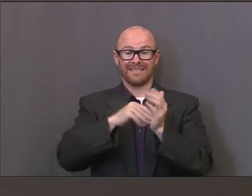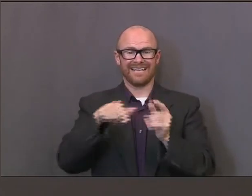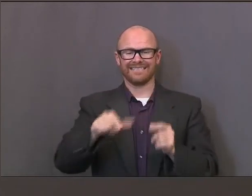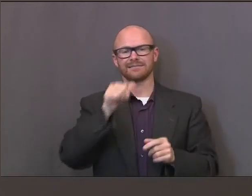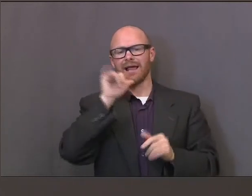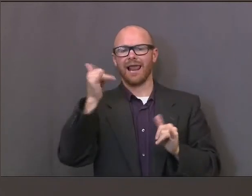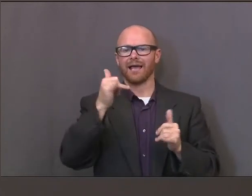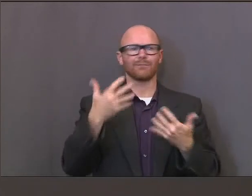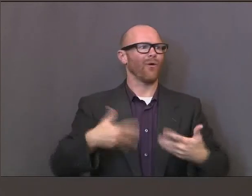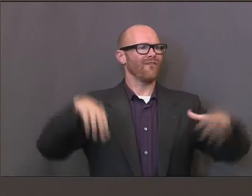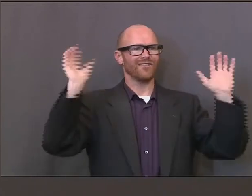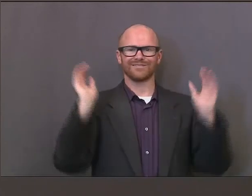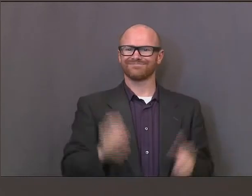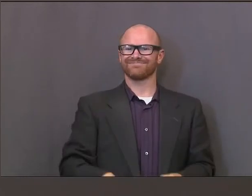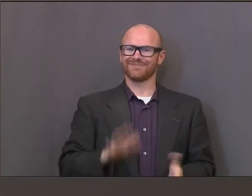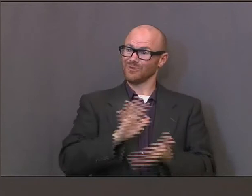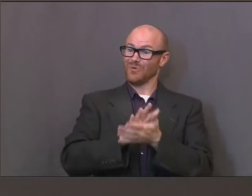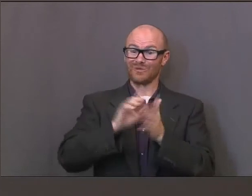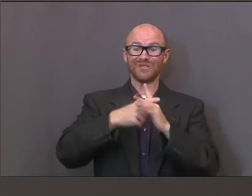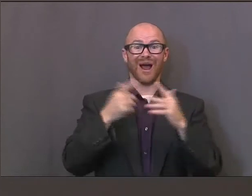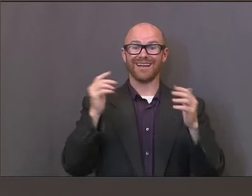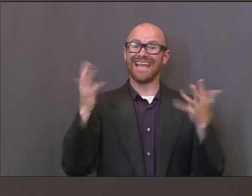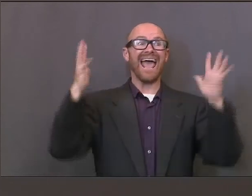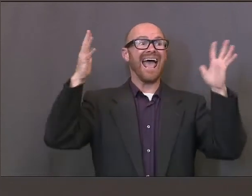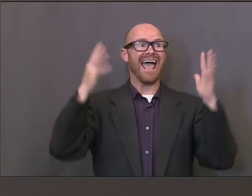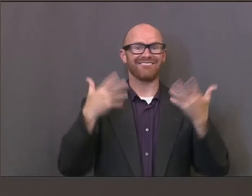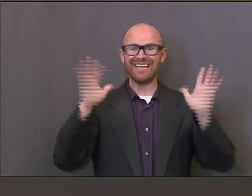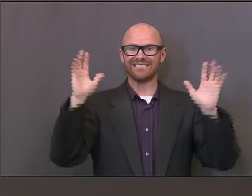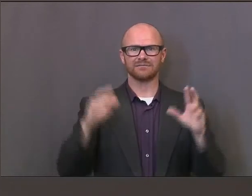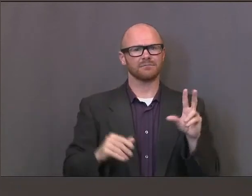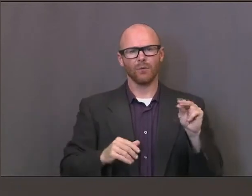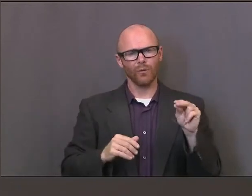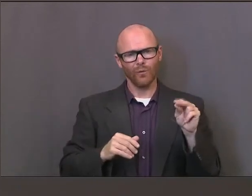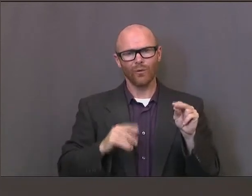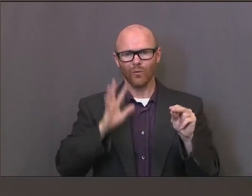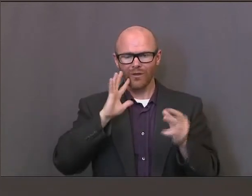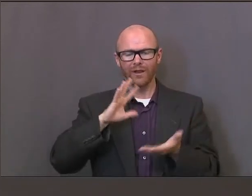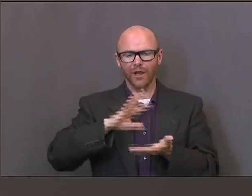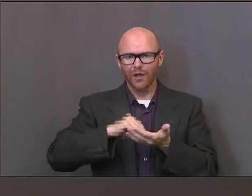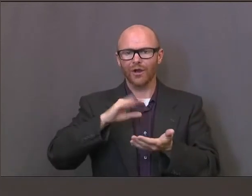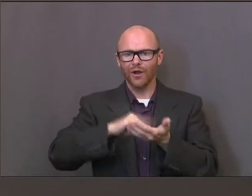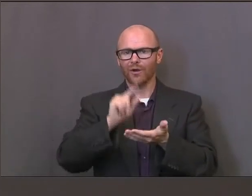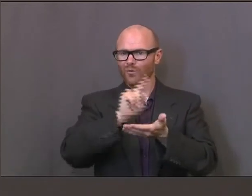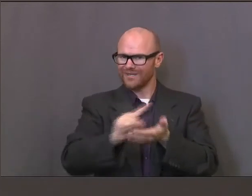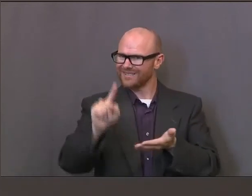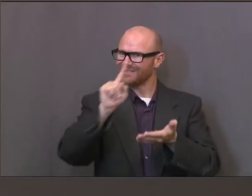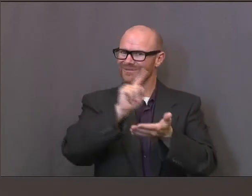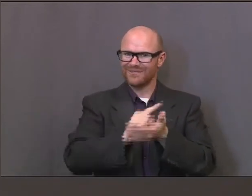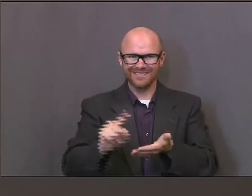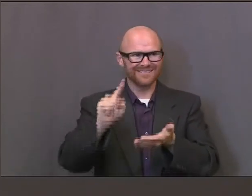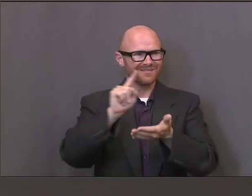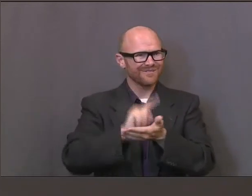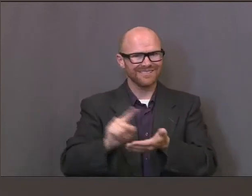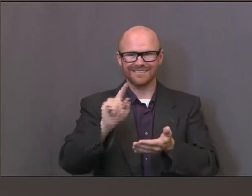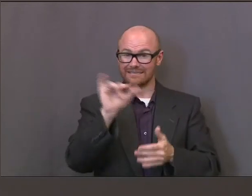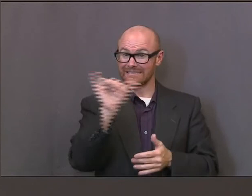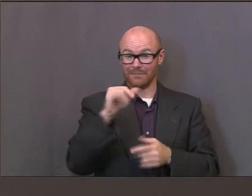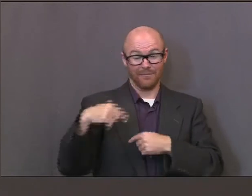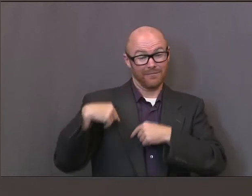it's done and we start and it's done forever. We will learn as we go, as we have done the last five months.